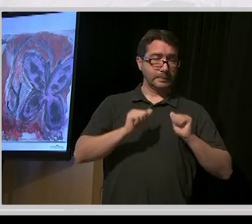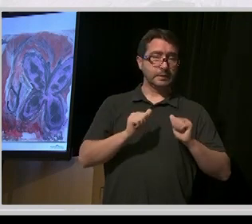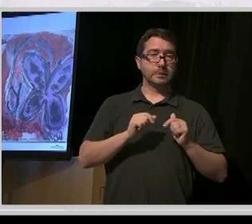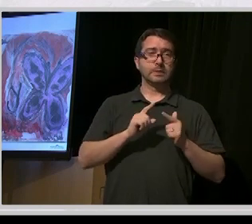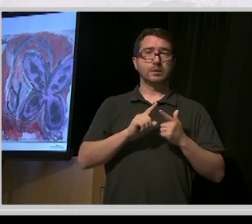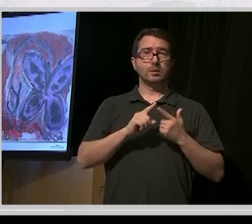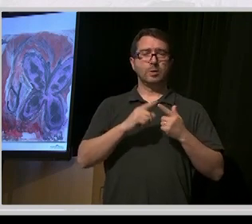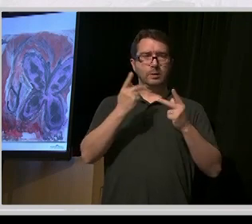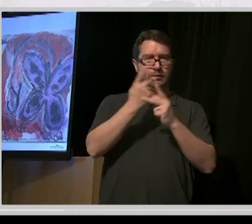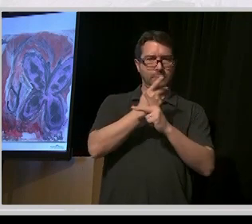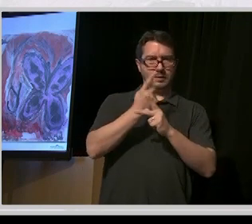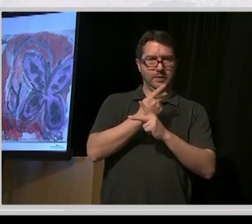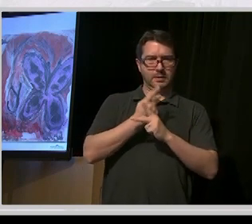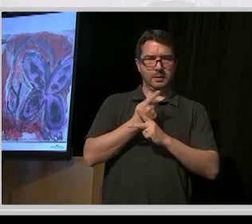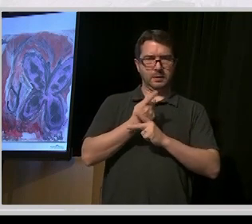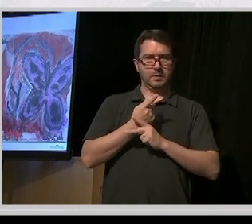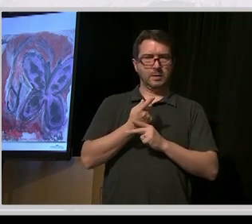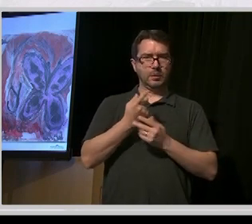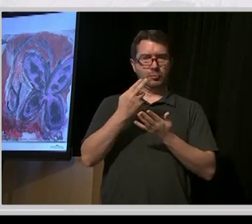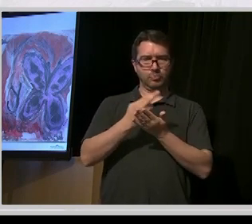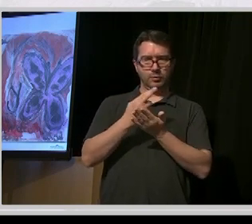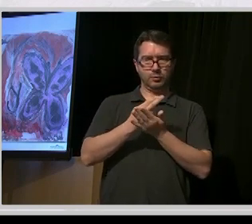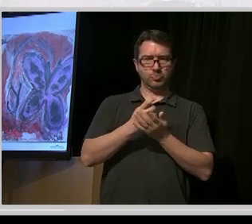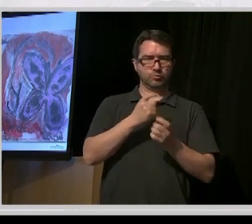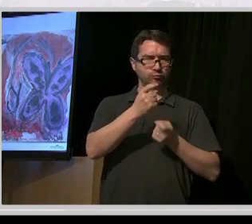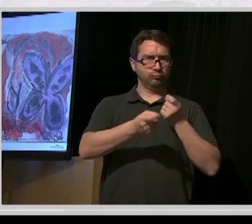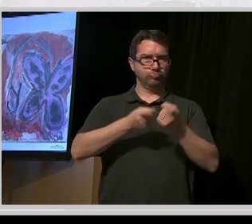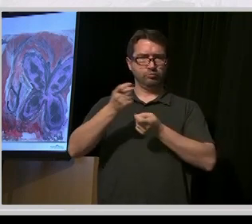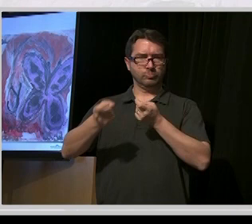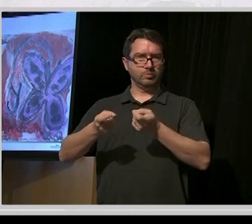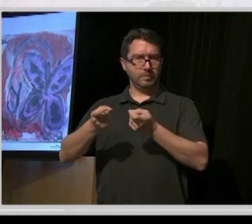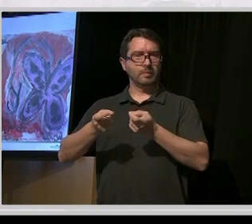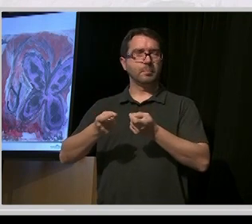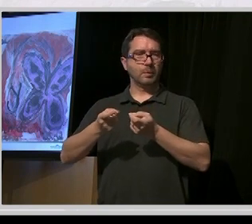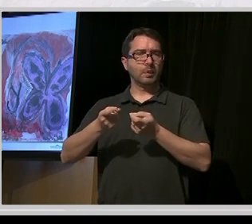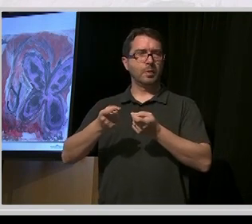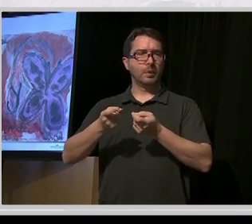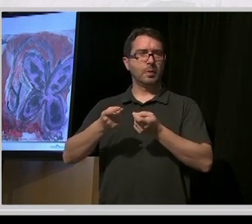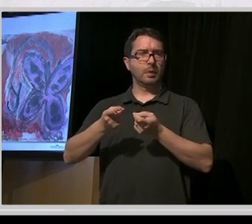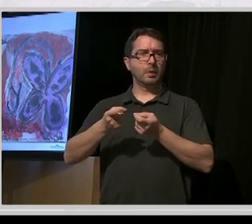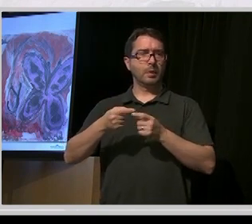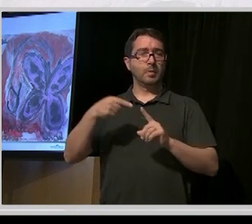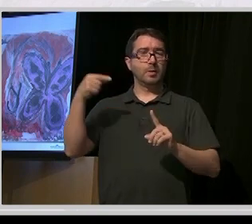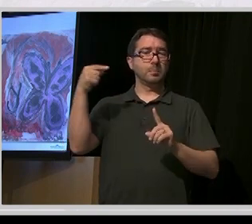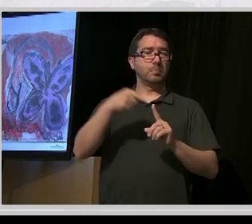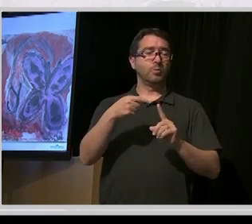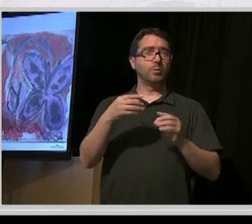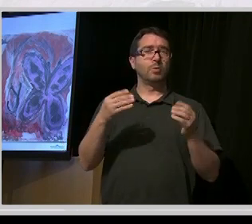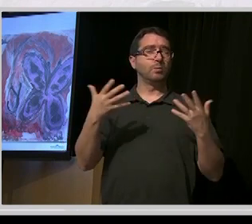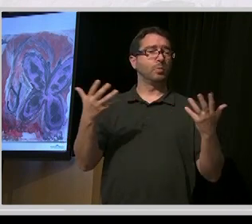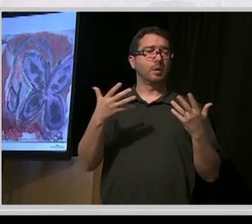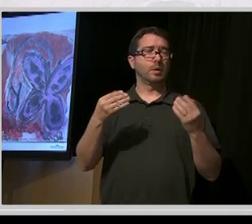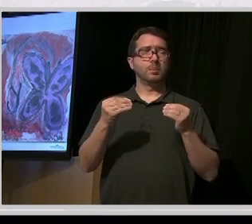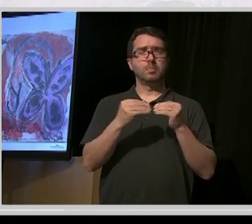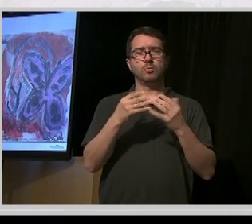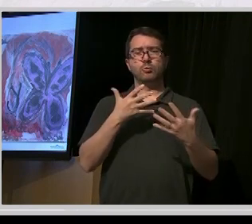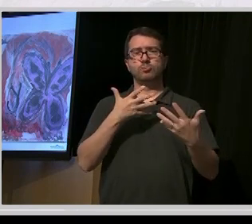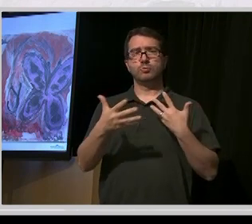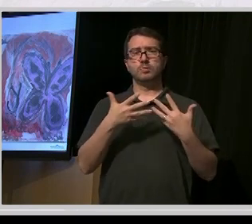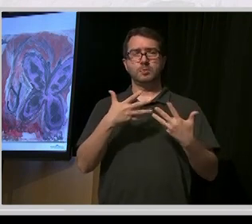who gets what resources will be introduced, that the intention is it will be much more transparent. Folks will know